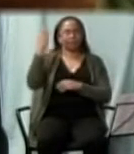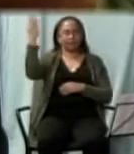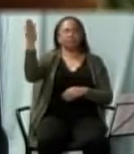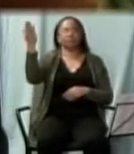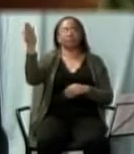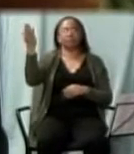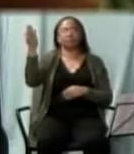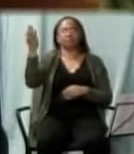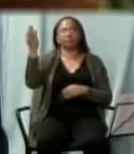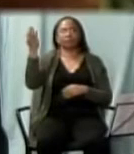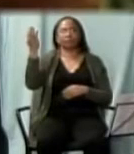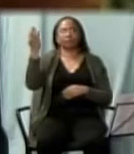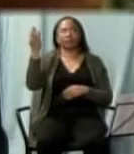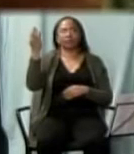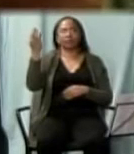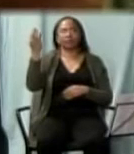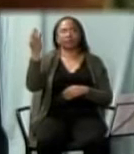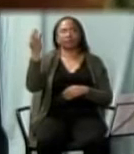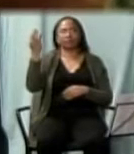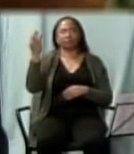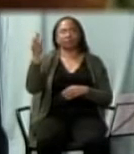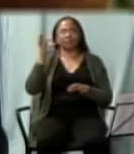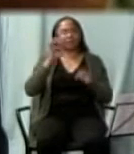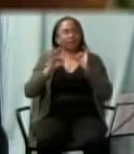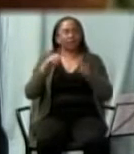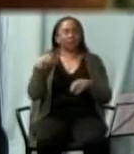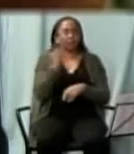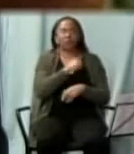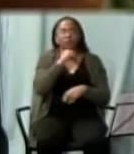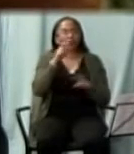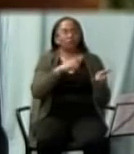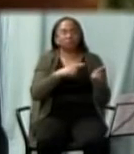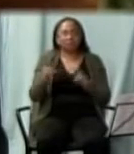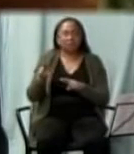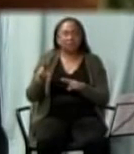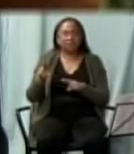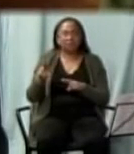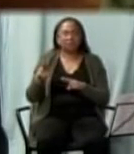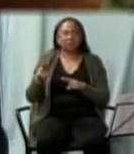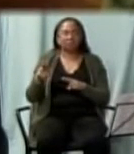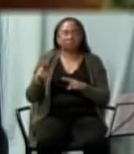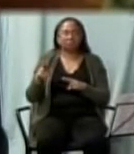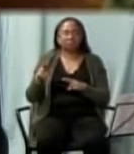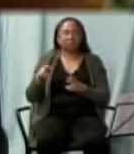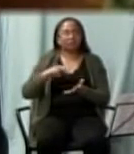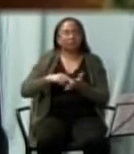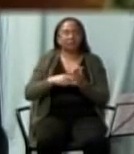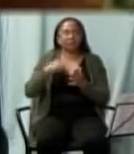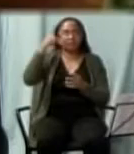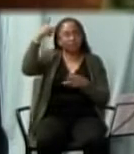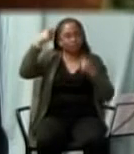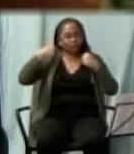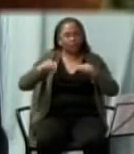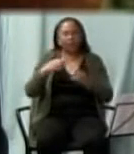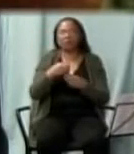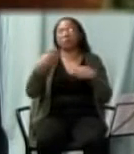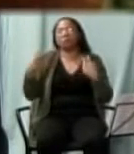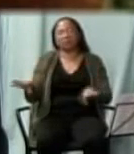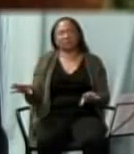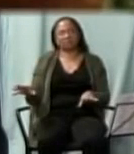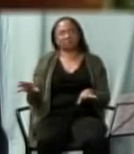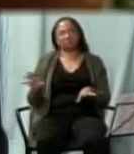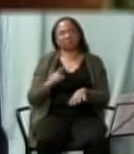And there's no point trying that our labors bear fruit if they are not